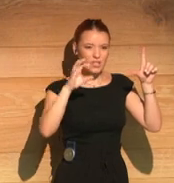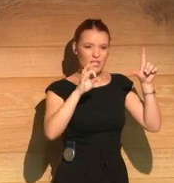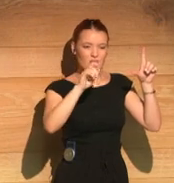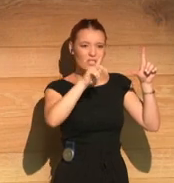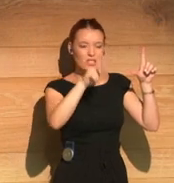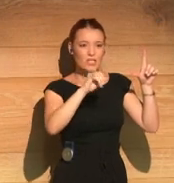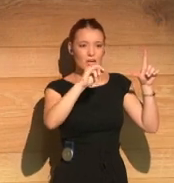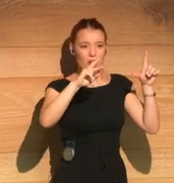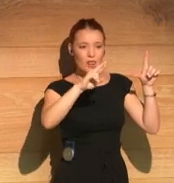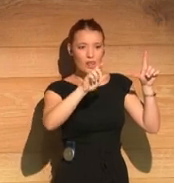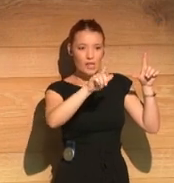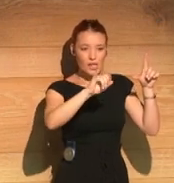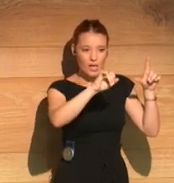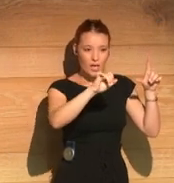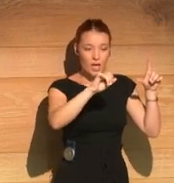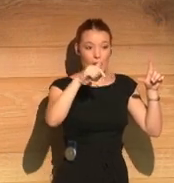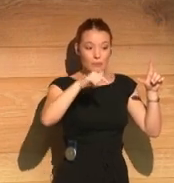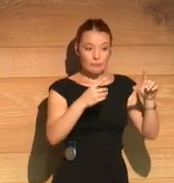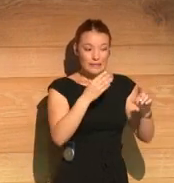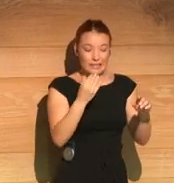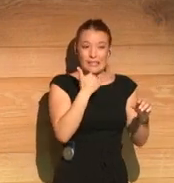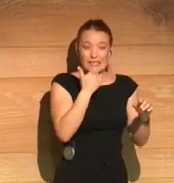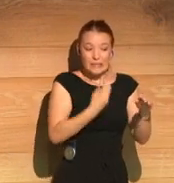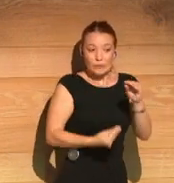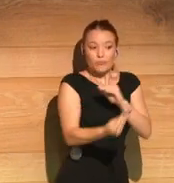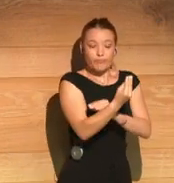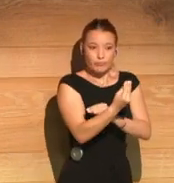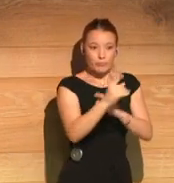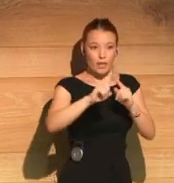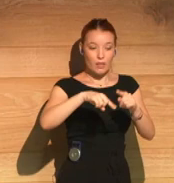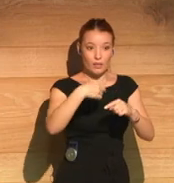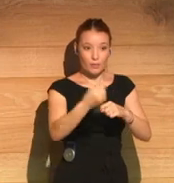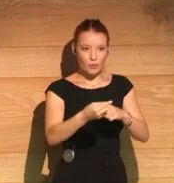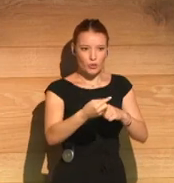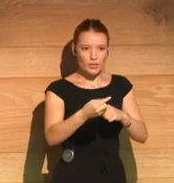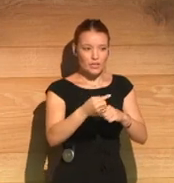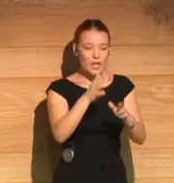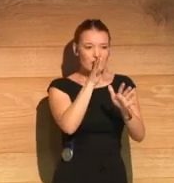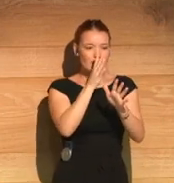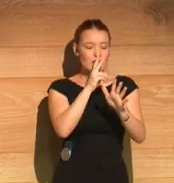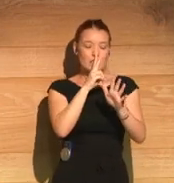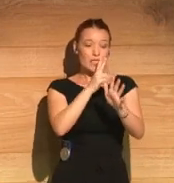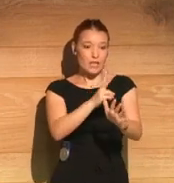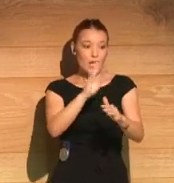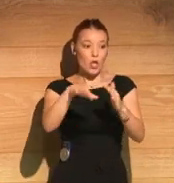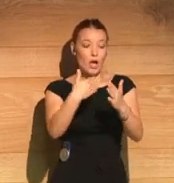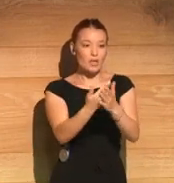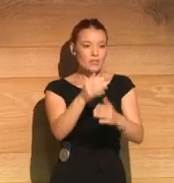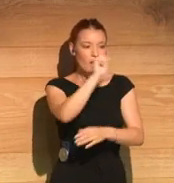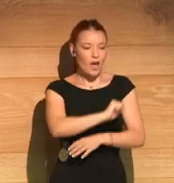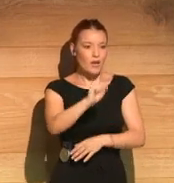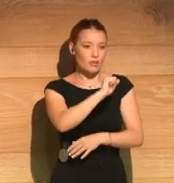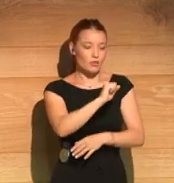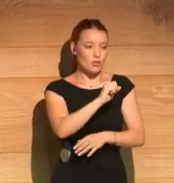Cyril Avery is about to be born. And then there are successive phases